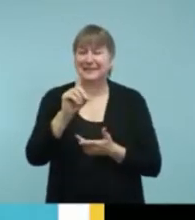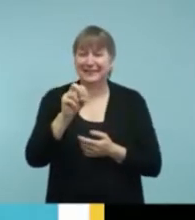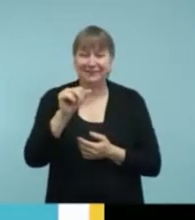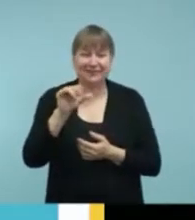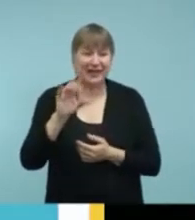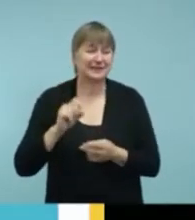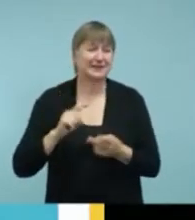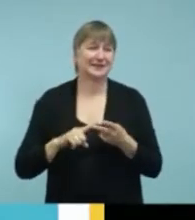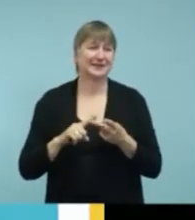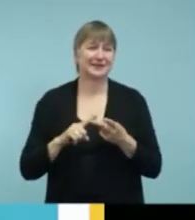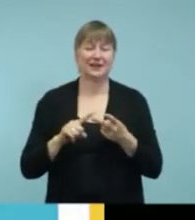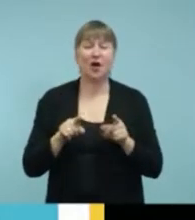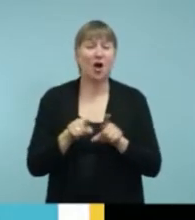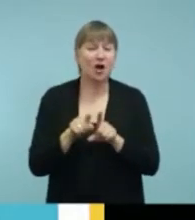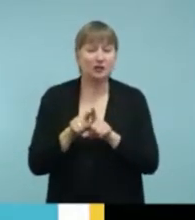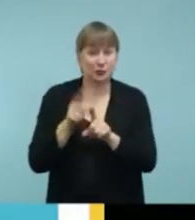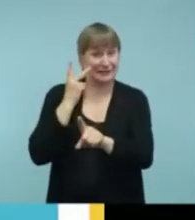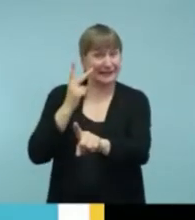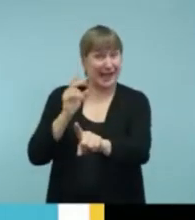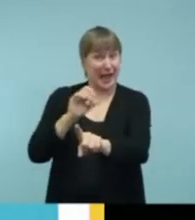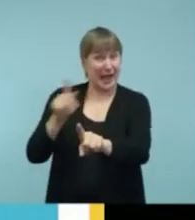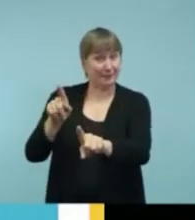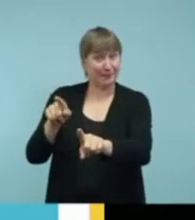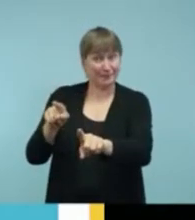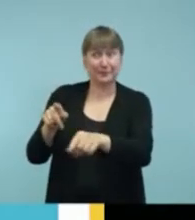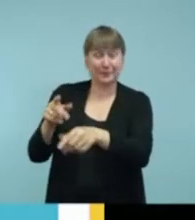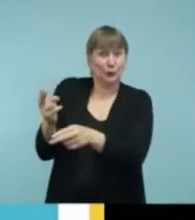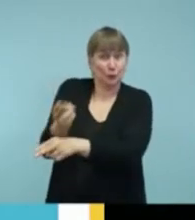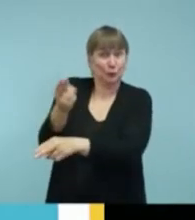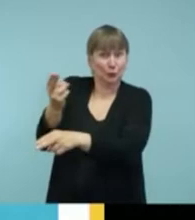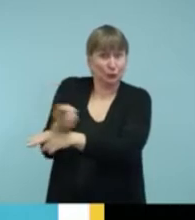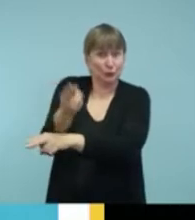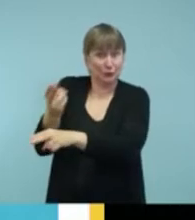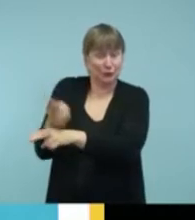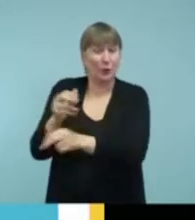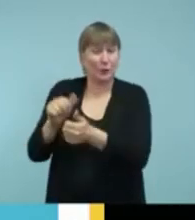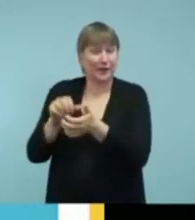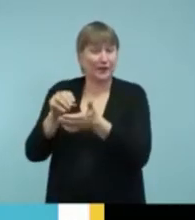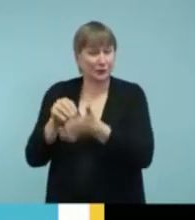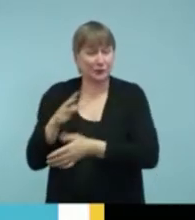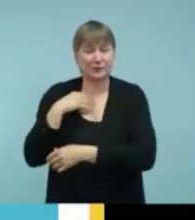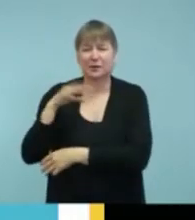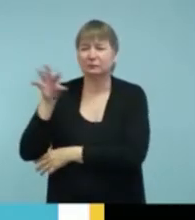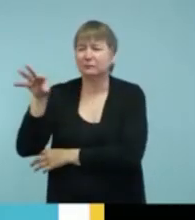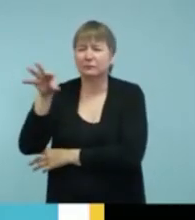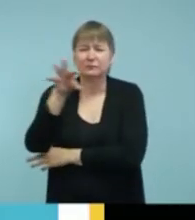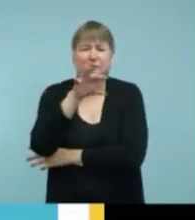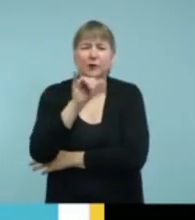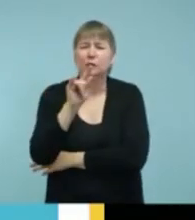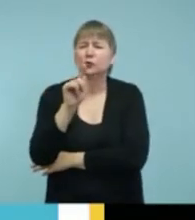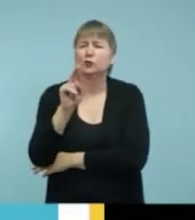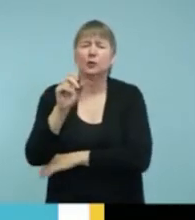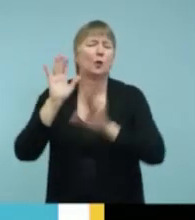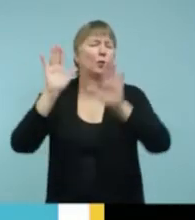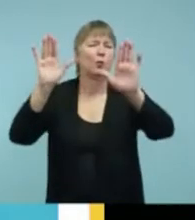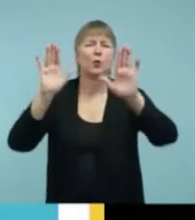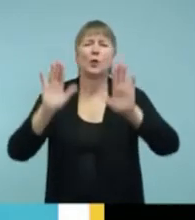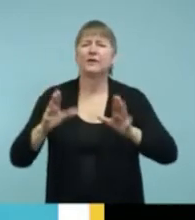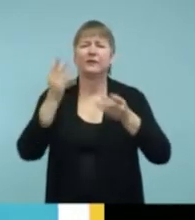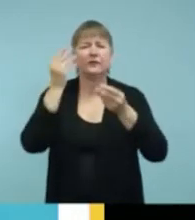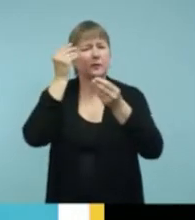while they're working. You know, you can see them in progress with, with the student. So YouTube is a very great resource as well.